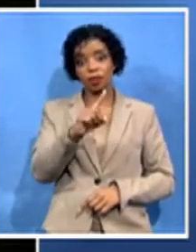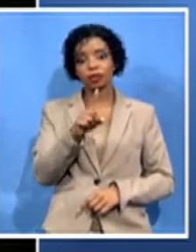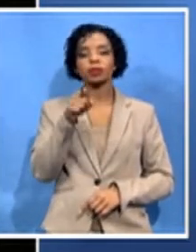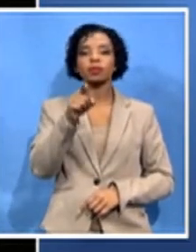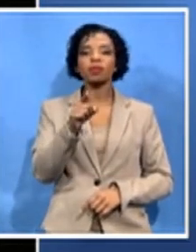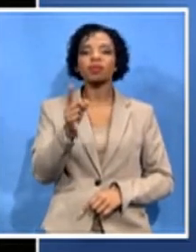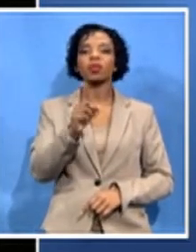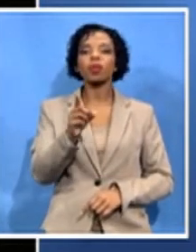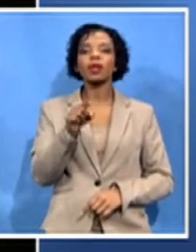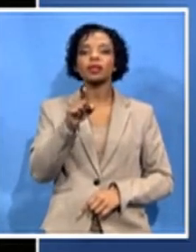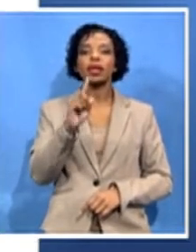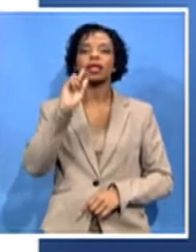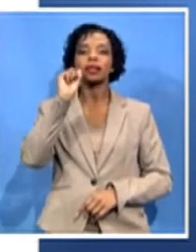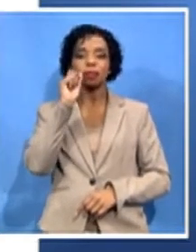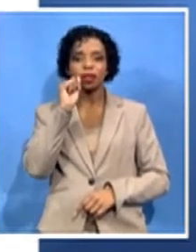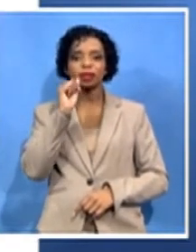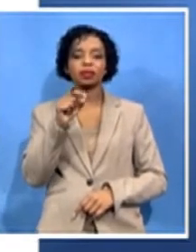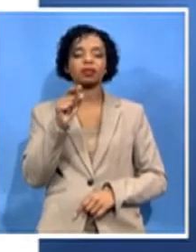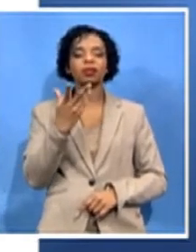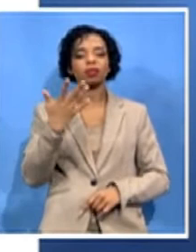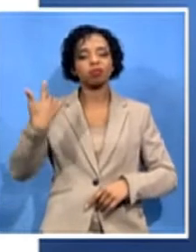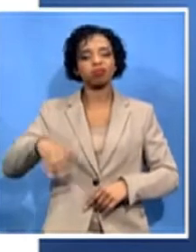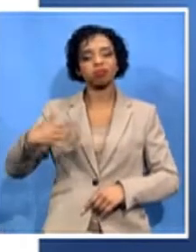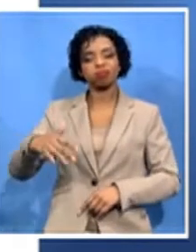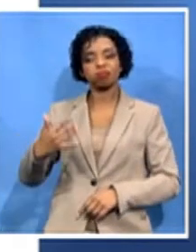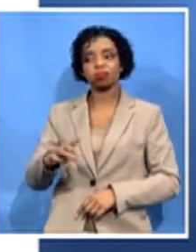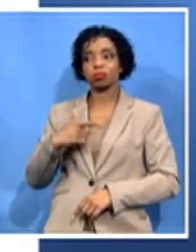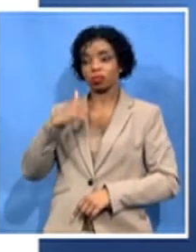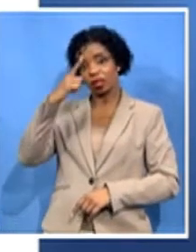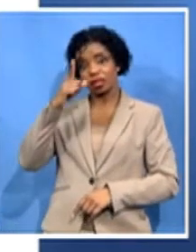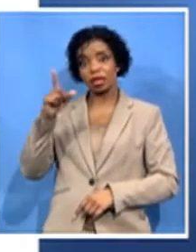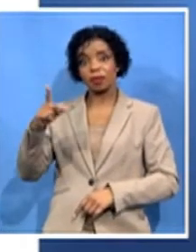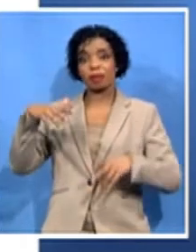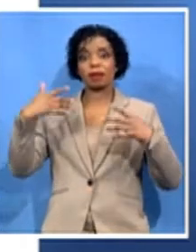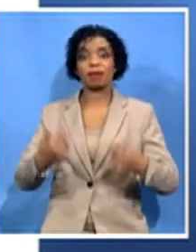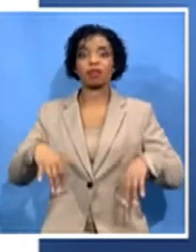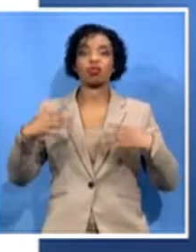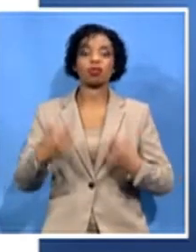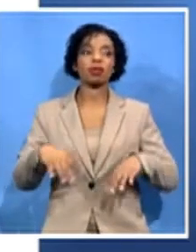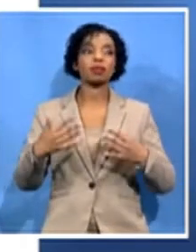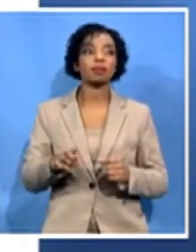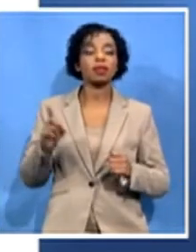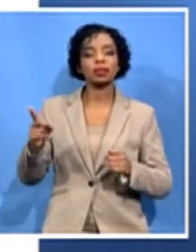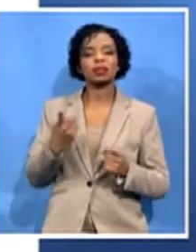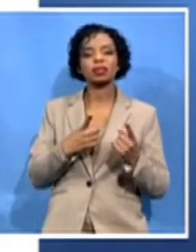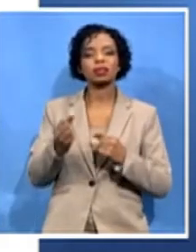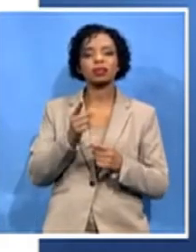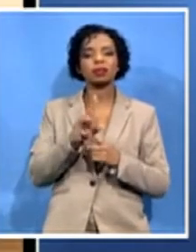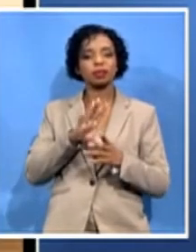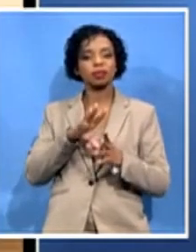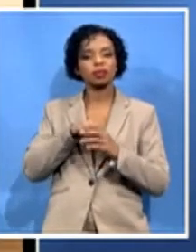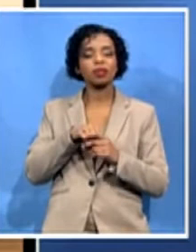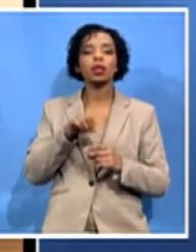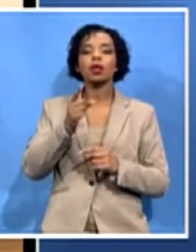fortitude. He would have been very much enamored by the response of the of the president of the country,